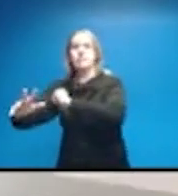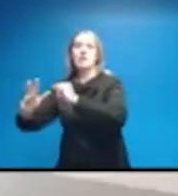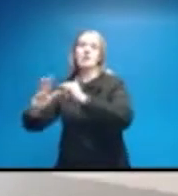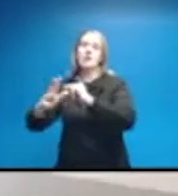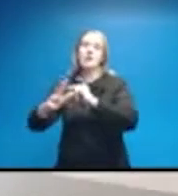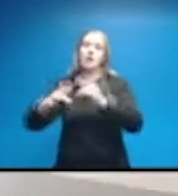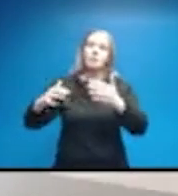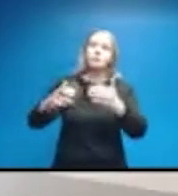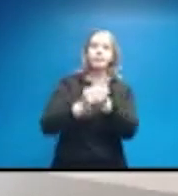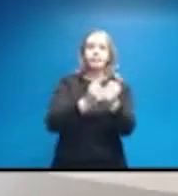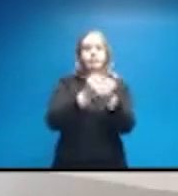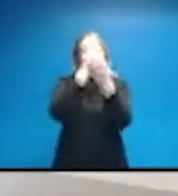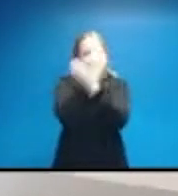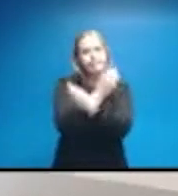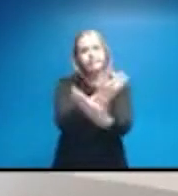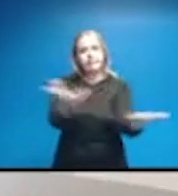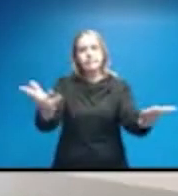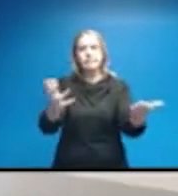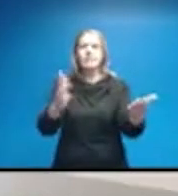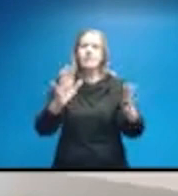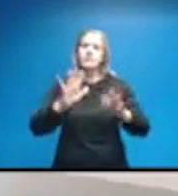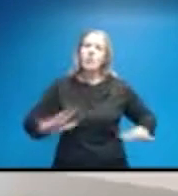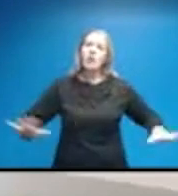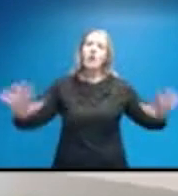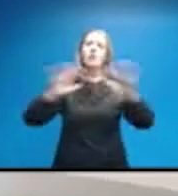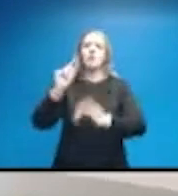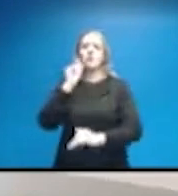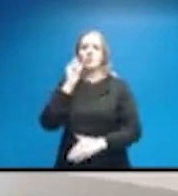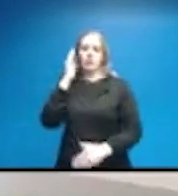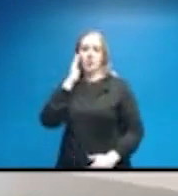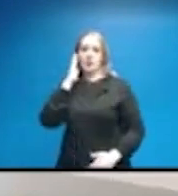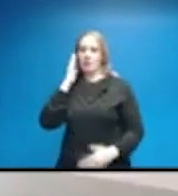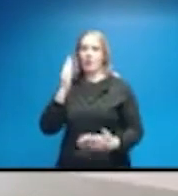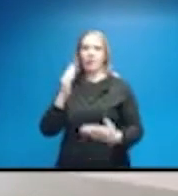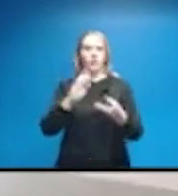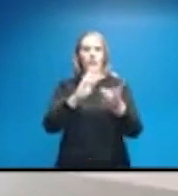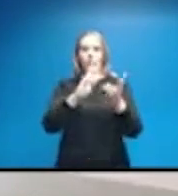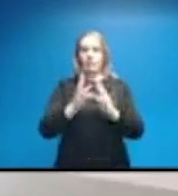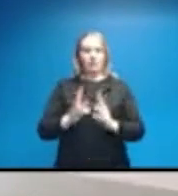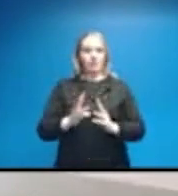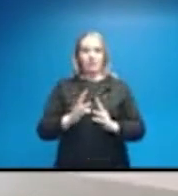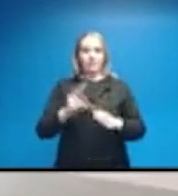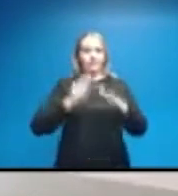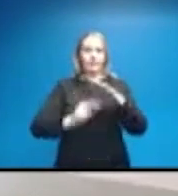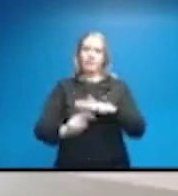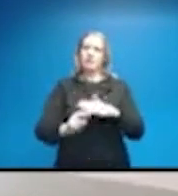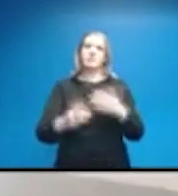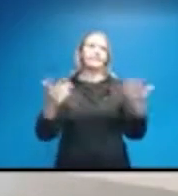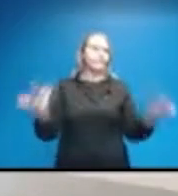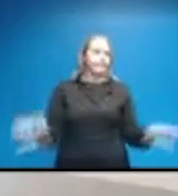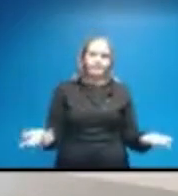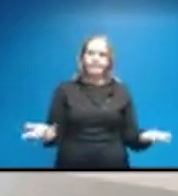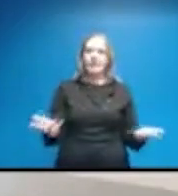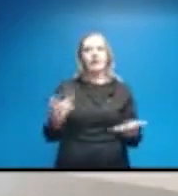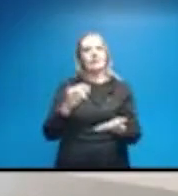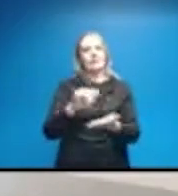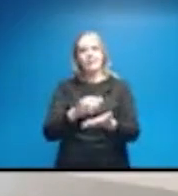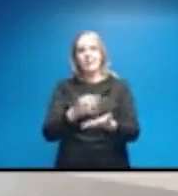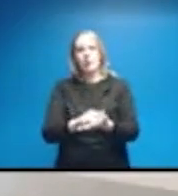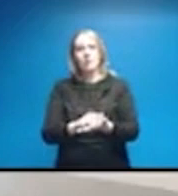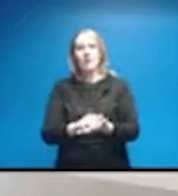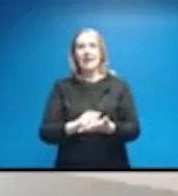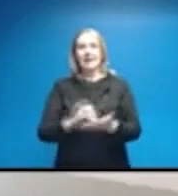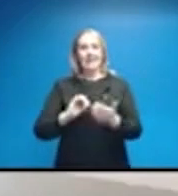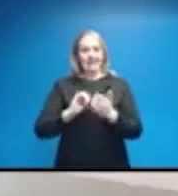San Antonio residents. We all know how unpredictable the weather can be and how this can affect our day-to-day